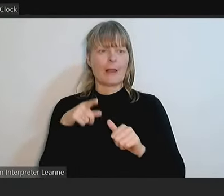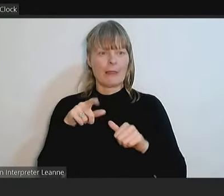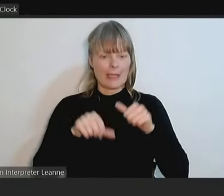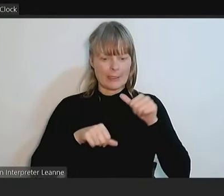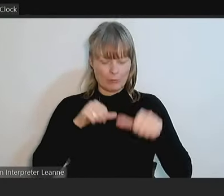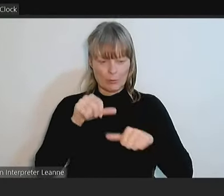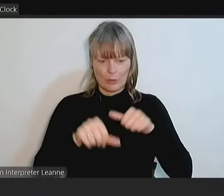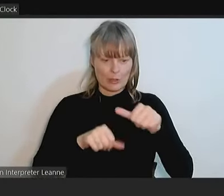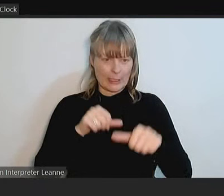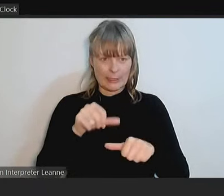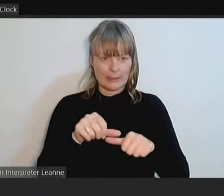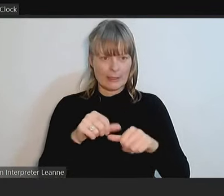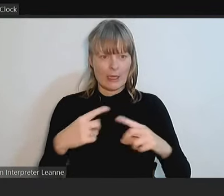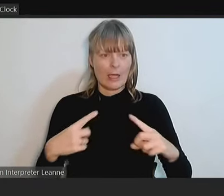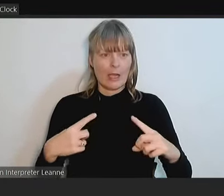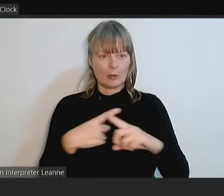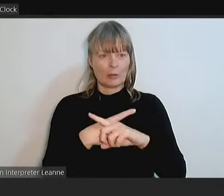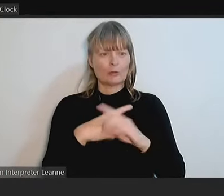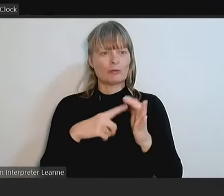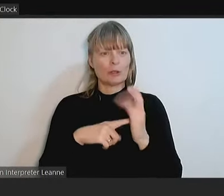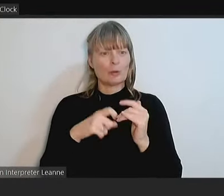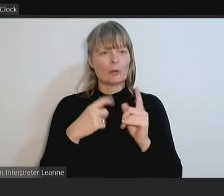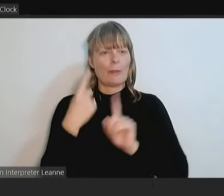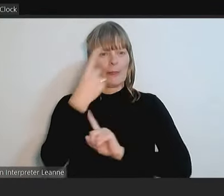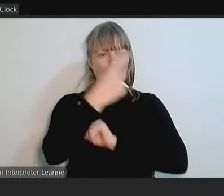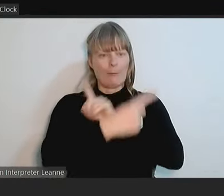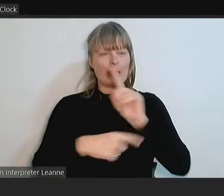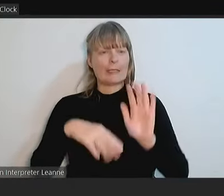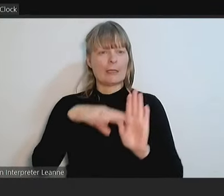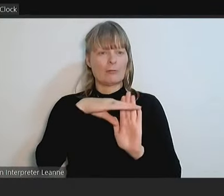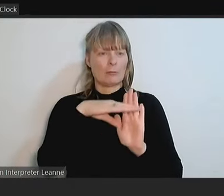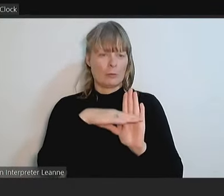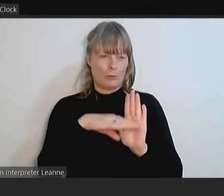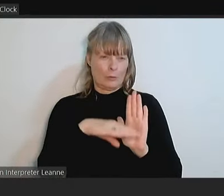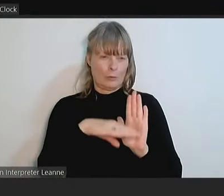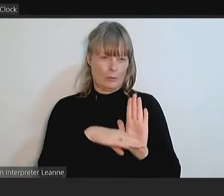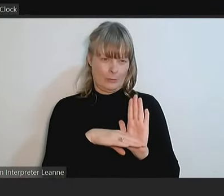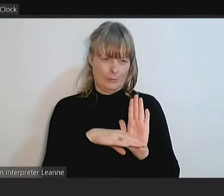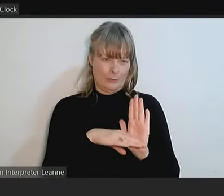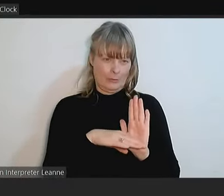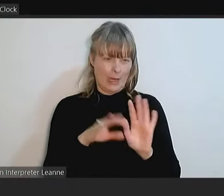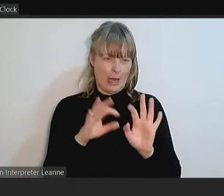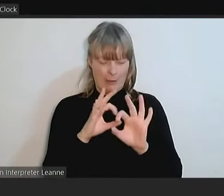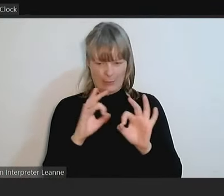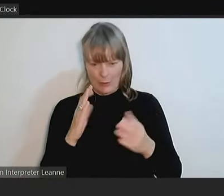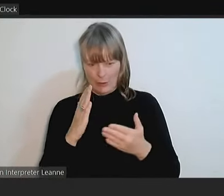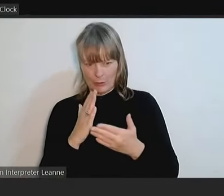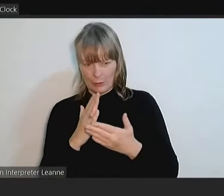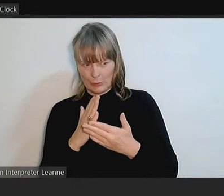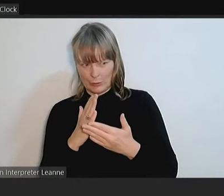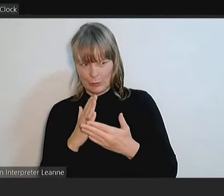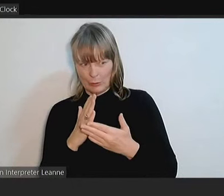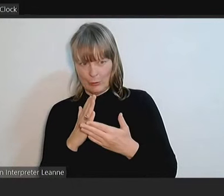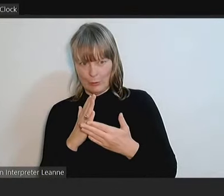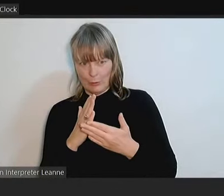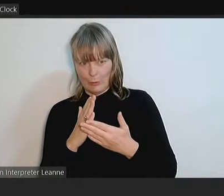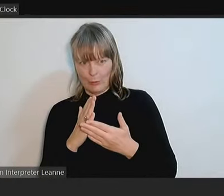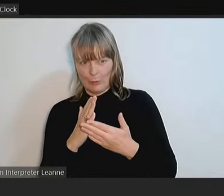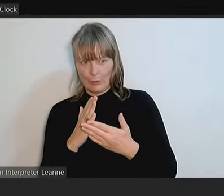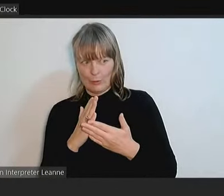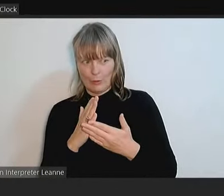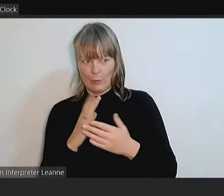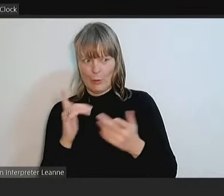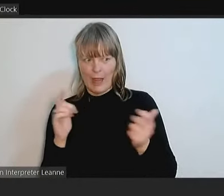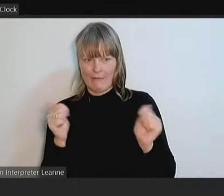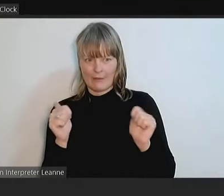contrary to the meeting rules. I'm not sure under what provisions of the meeting we've effectively ceased the business of the meeting